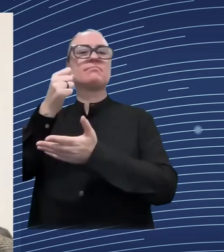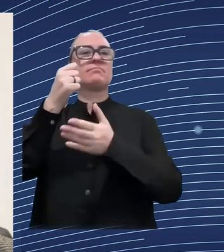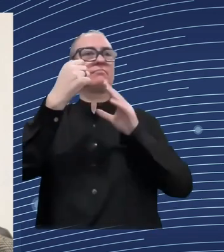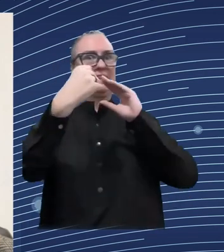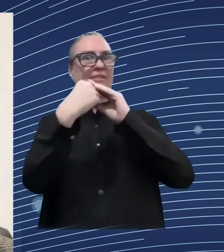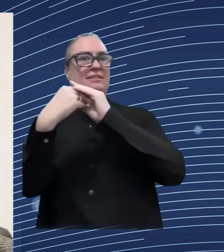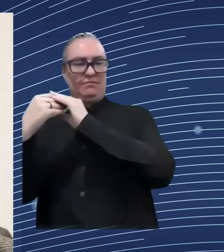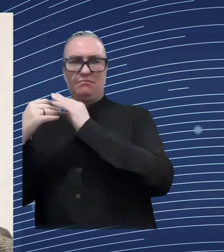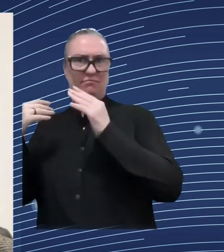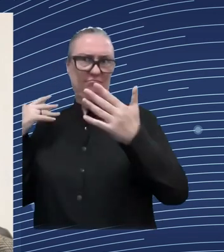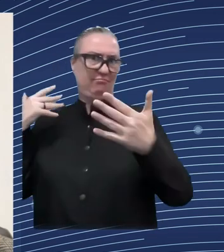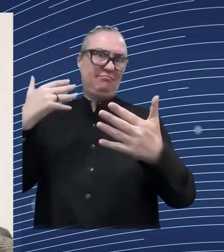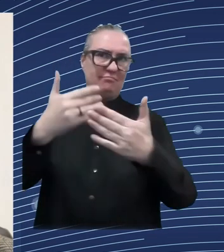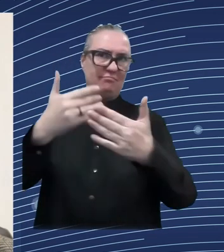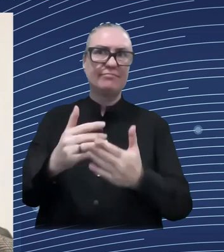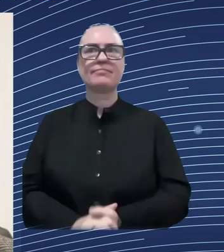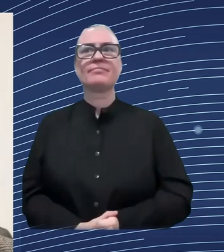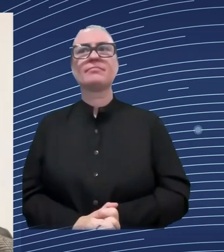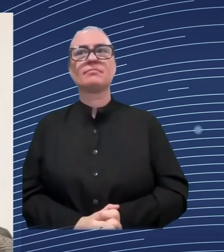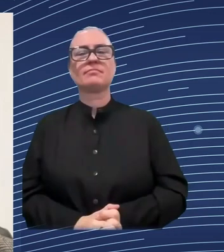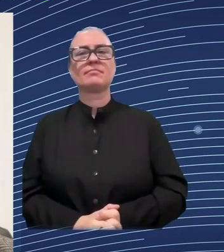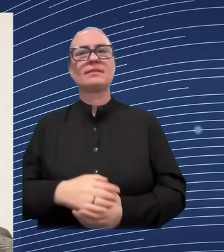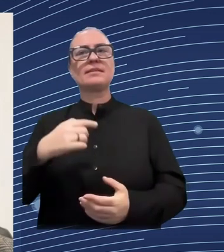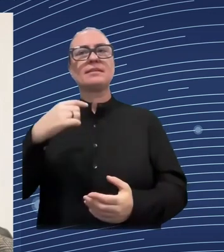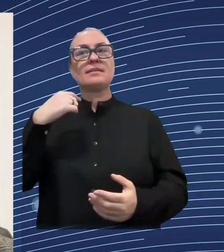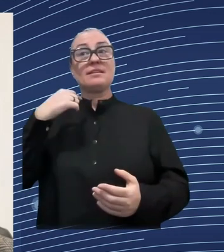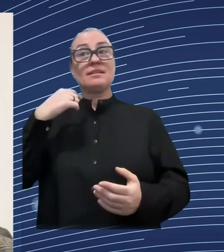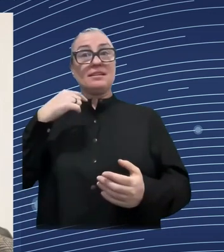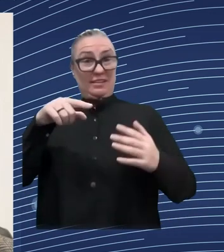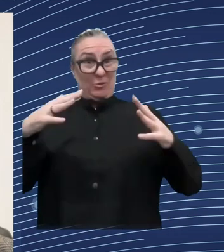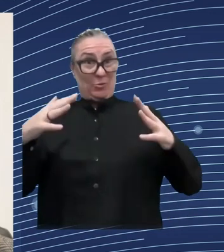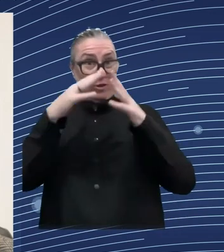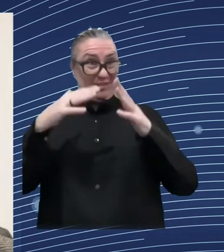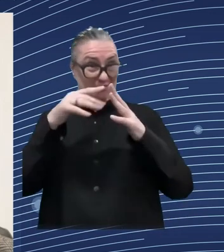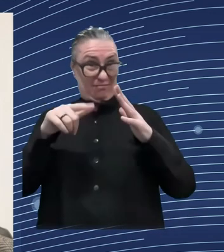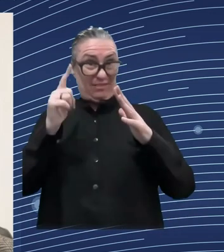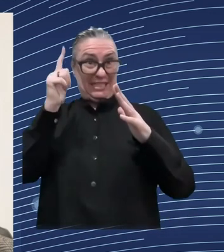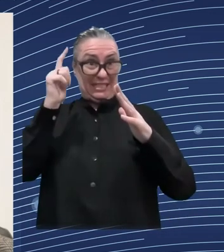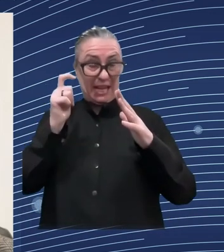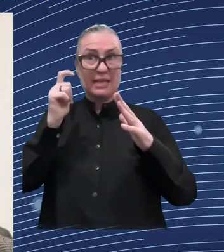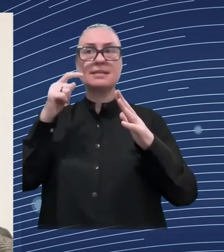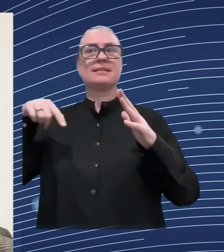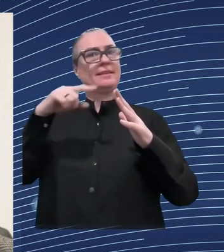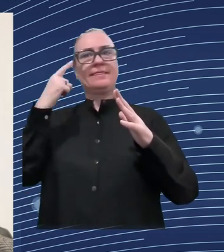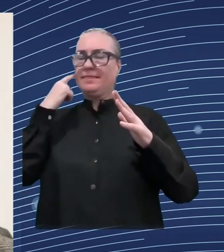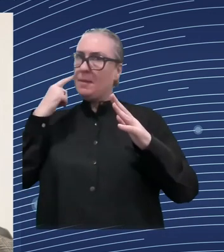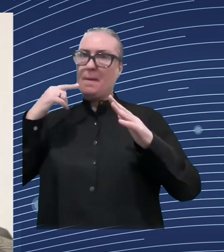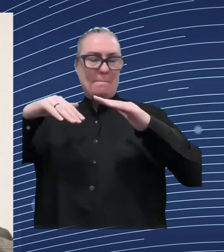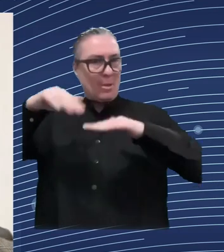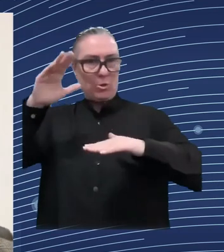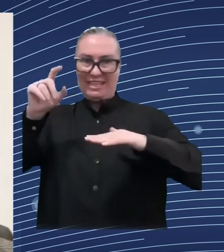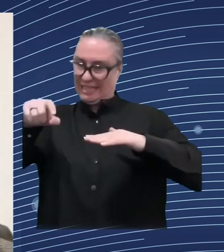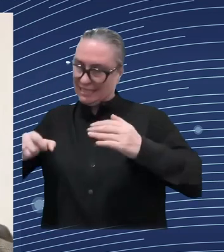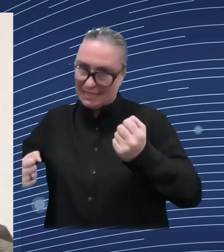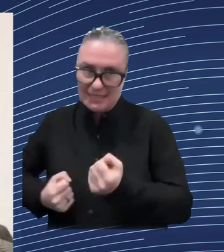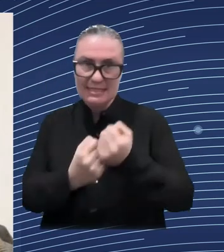we set ourselves and i think playing a playing a critical role and i think this goes to what the commissioner was talking about helping to support the private sector